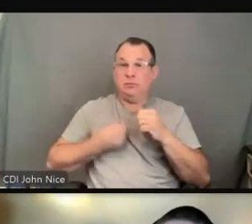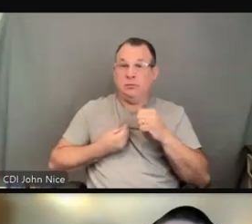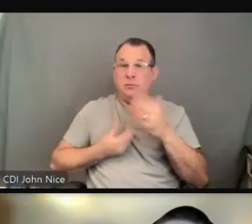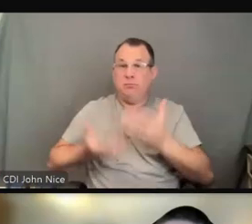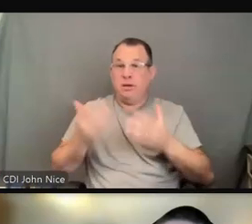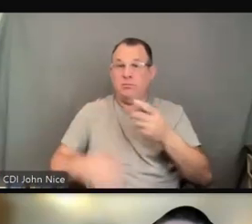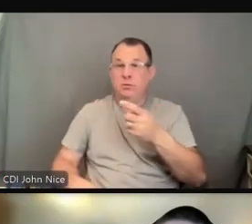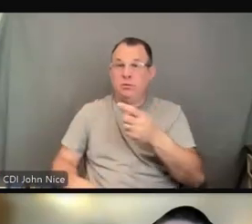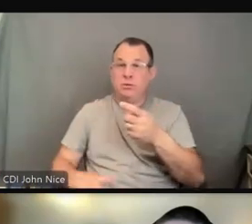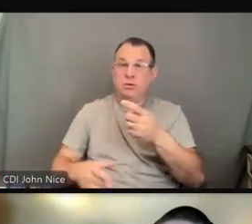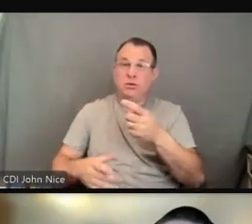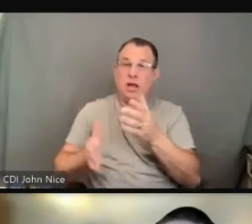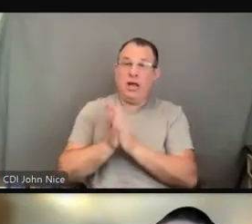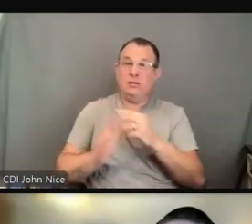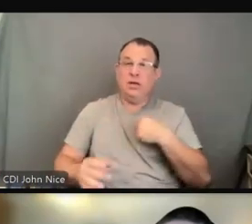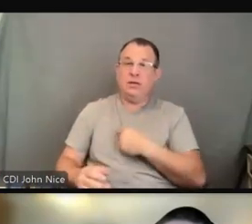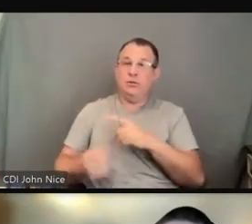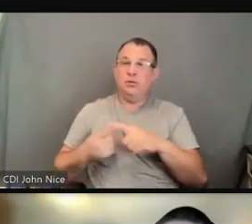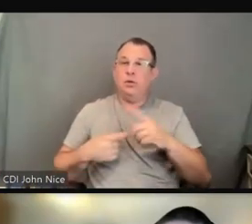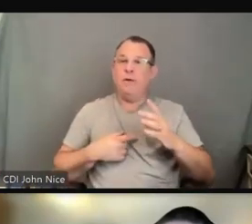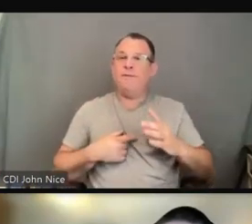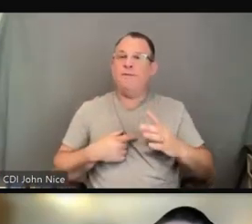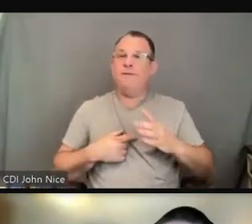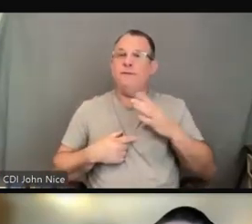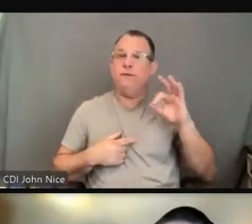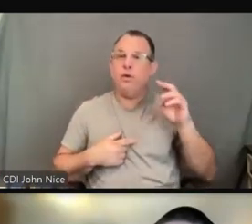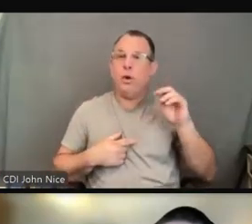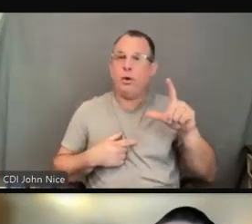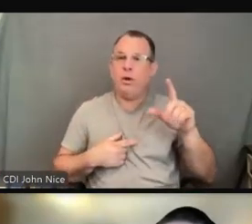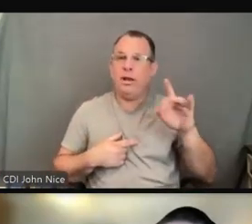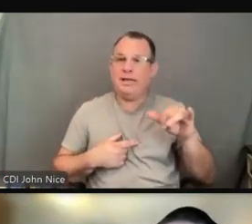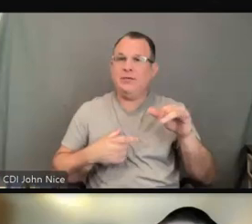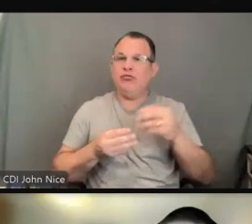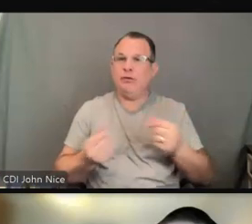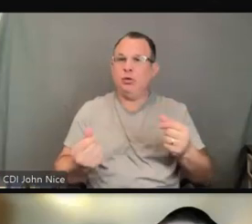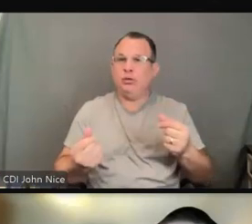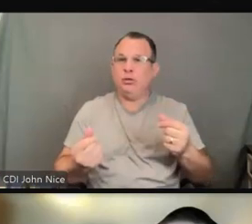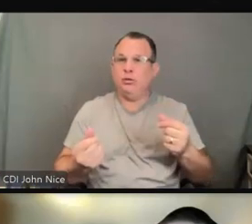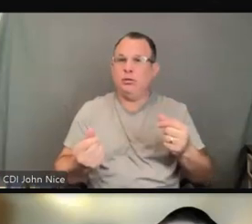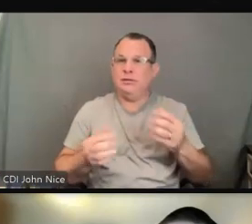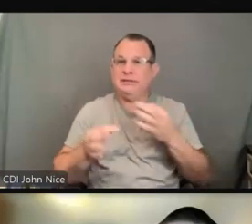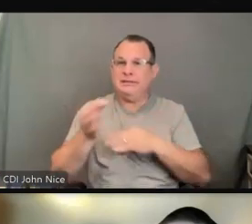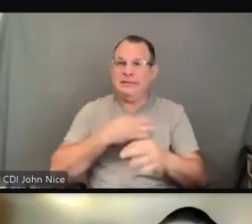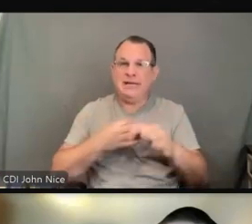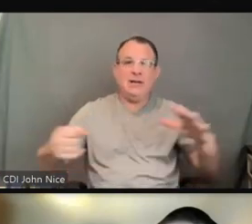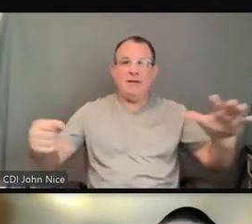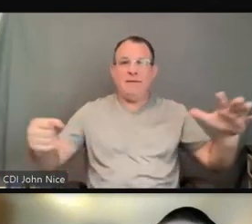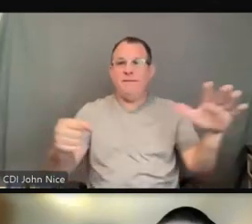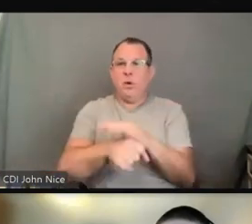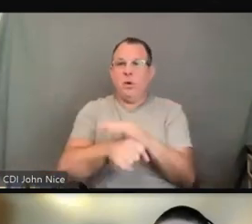informally and do early complaint resolution going forward instead of a full, formal investigation.